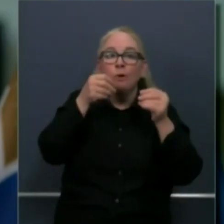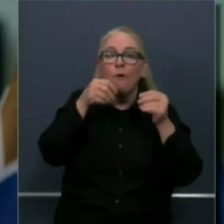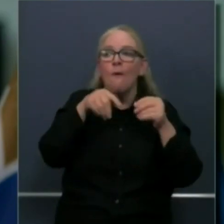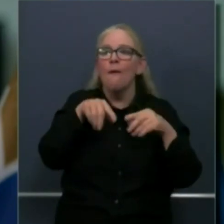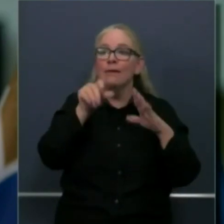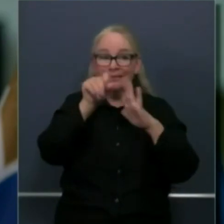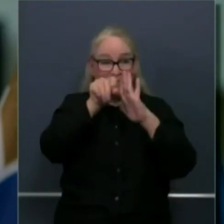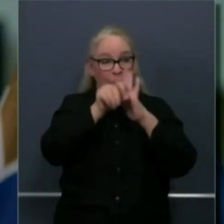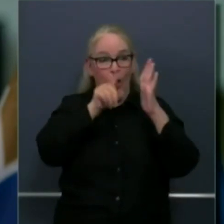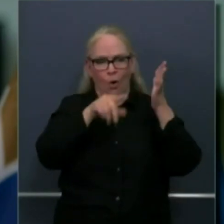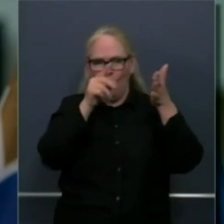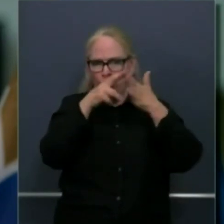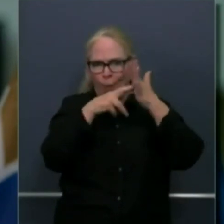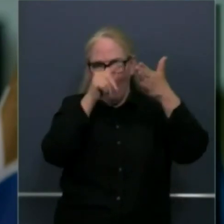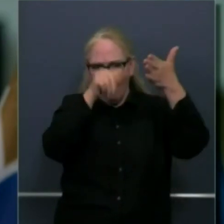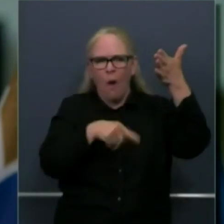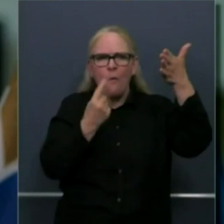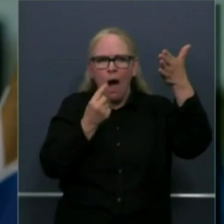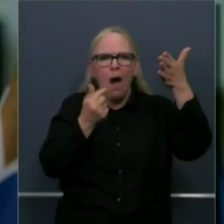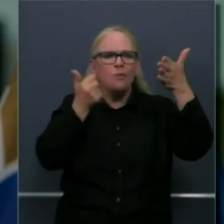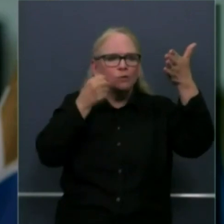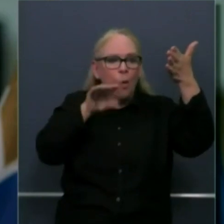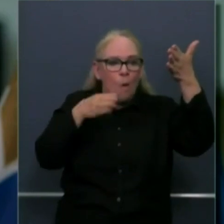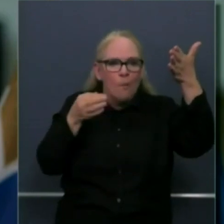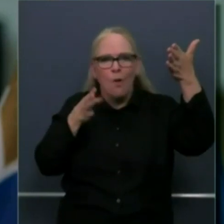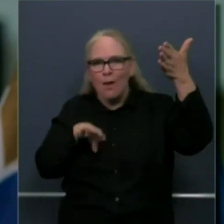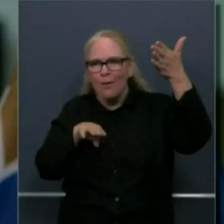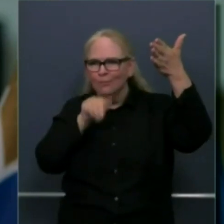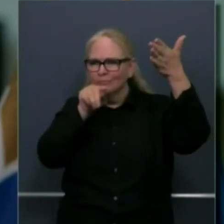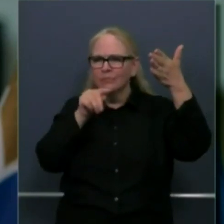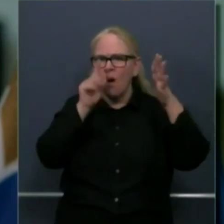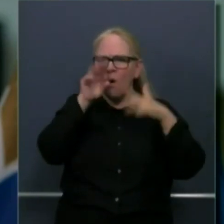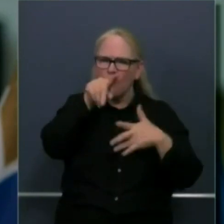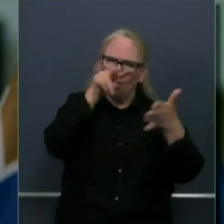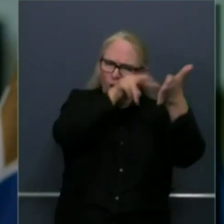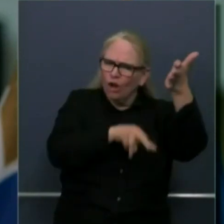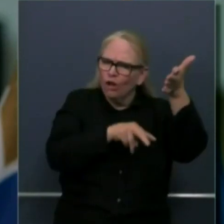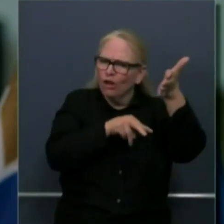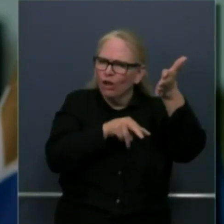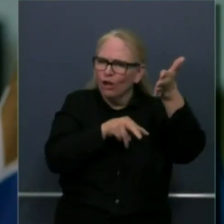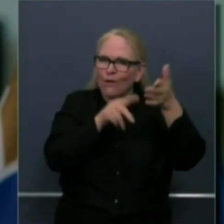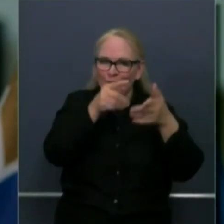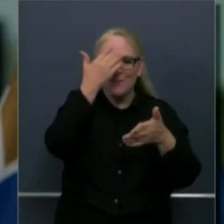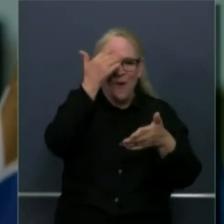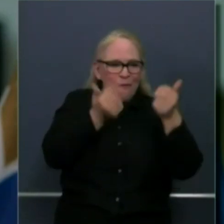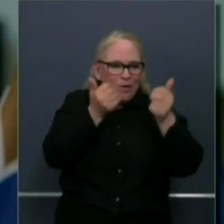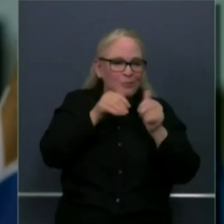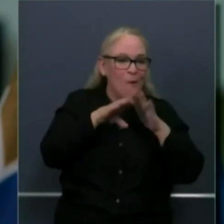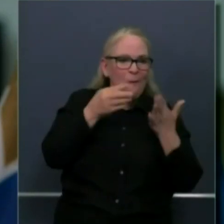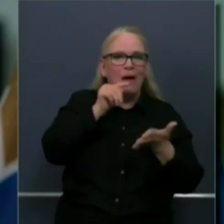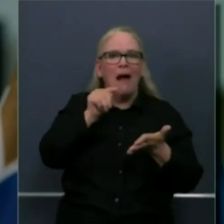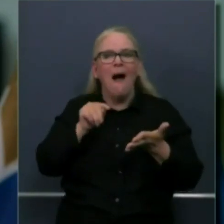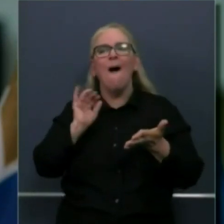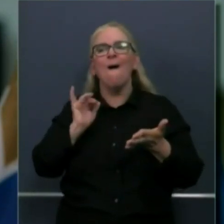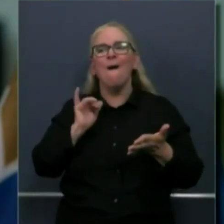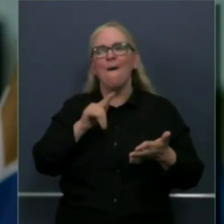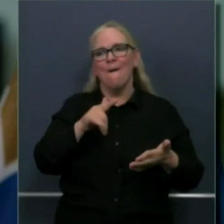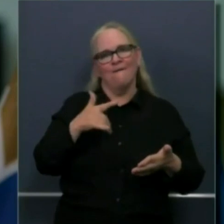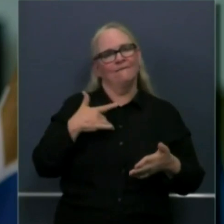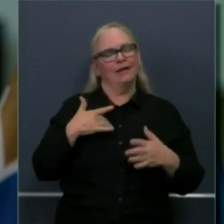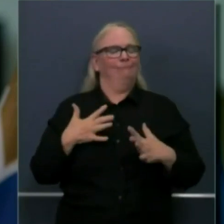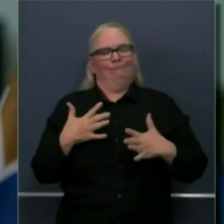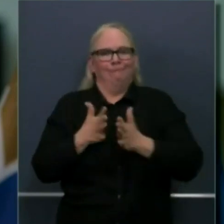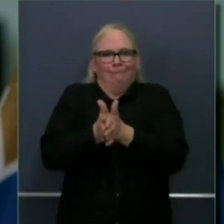progress in this space that I hope is encouraging to many but that progress again is predicated on our testing